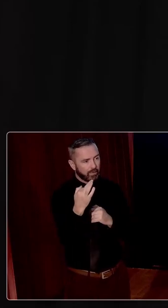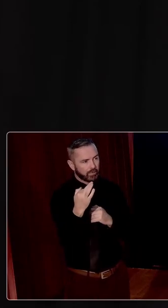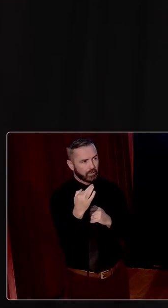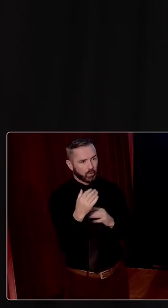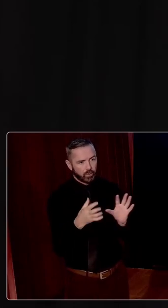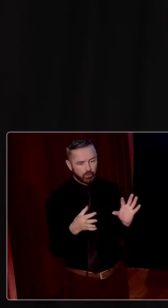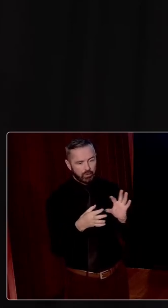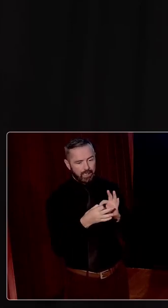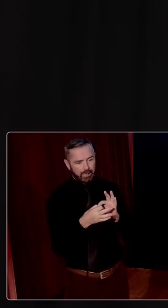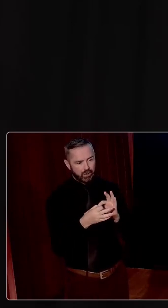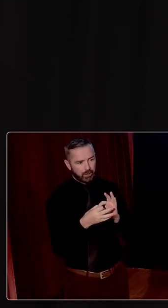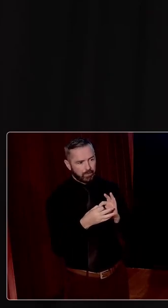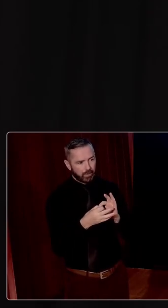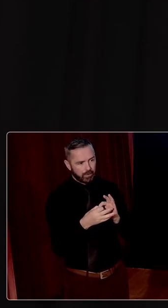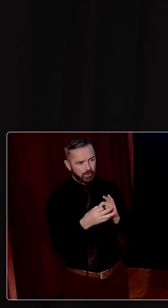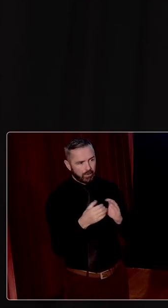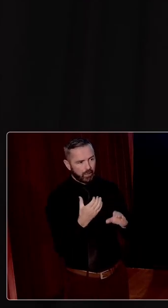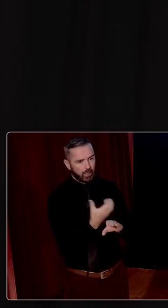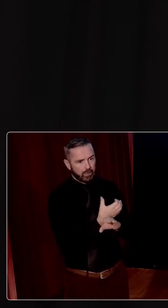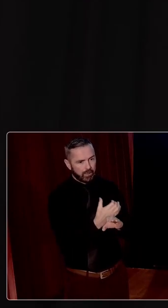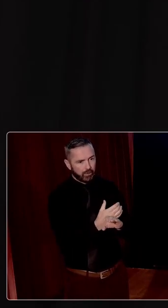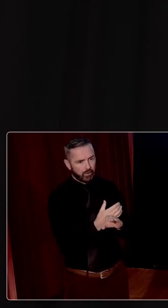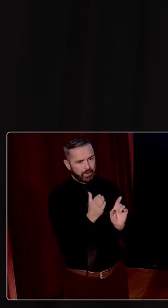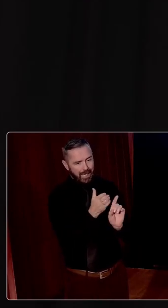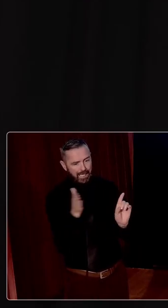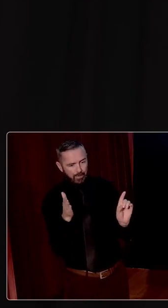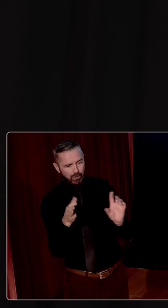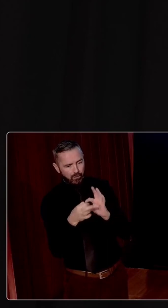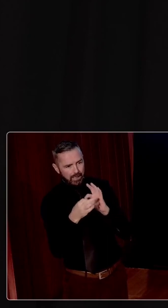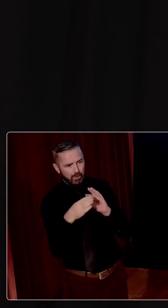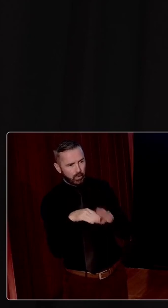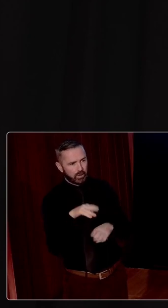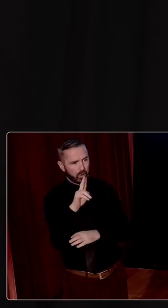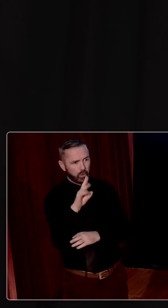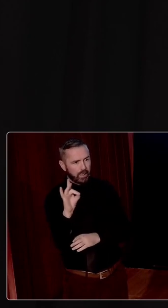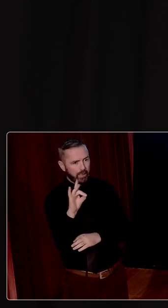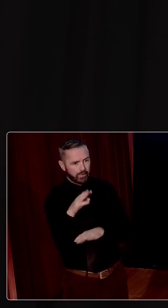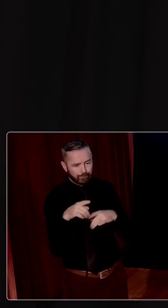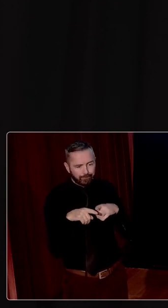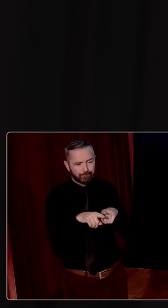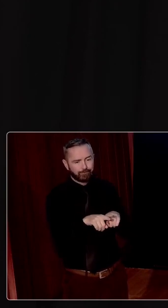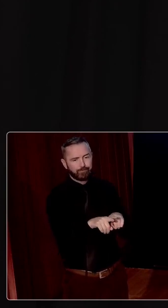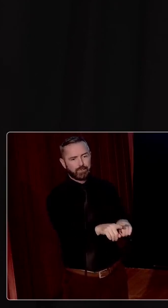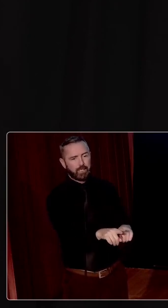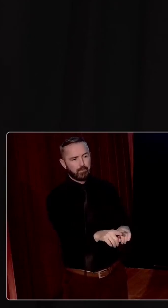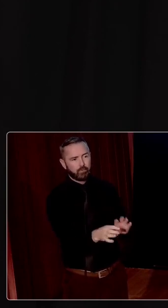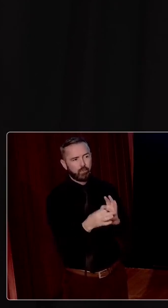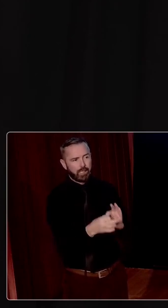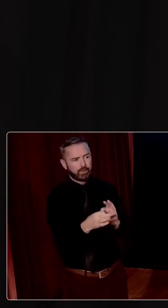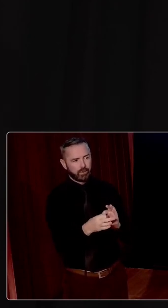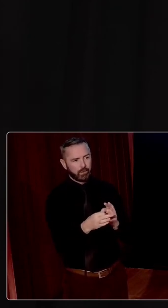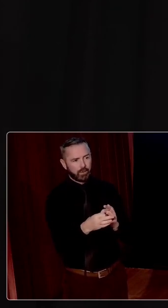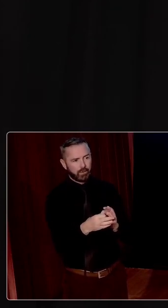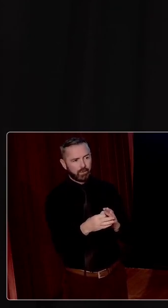asymmetric relationship, continuing asymmetric, asymmetric relationship with the UK. And that was very problematic to us.